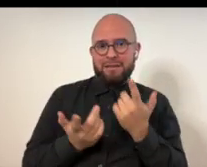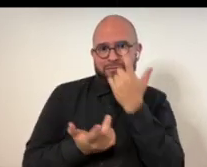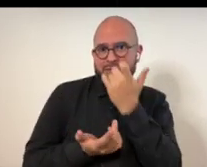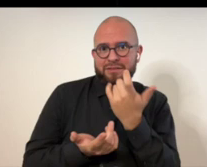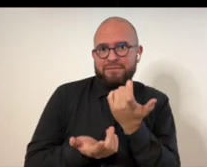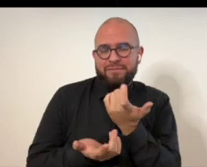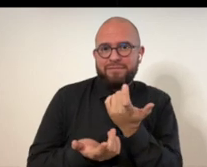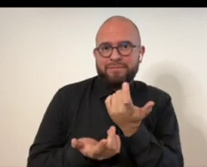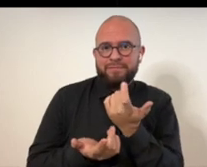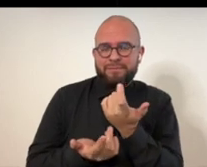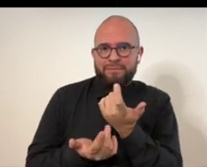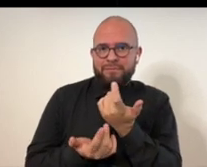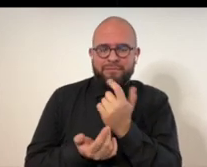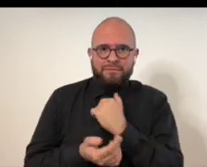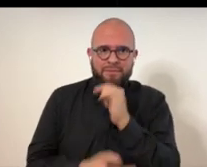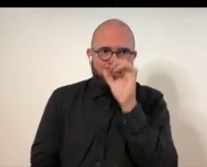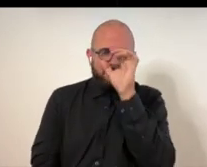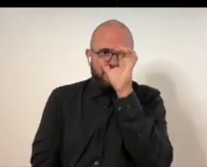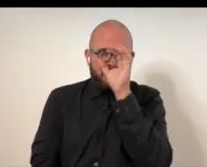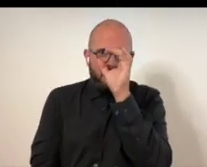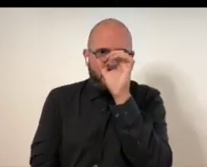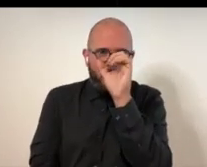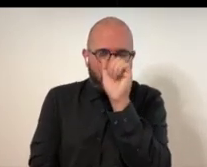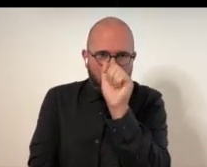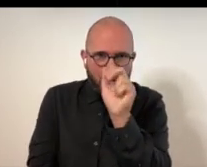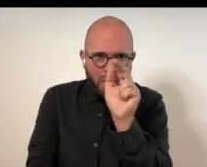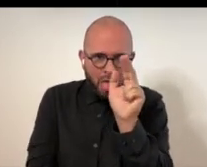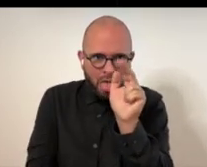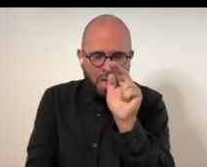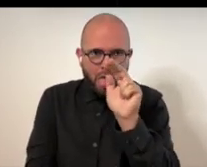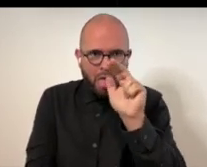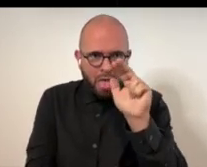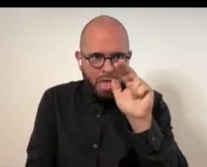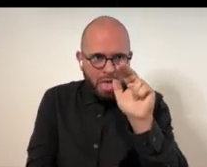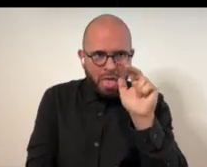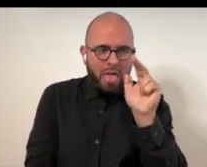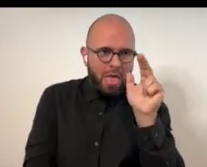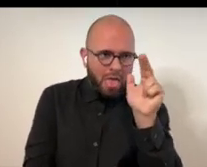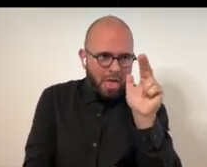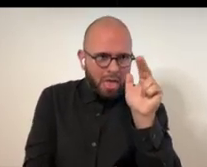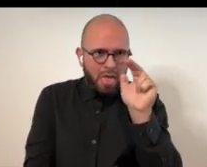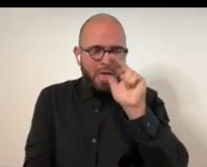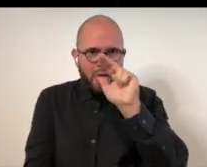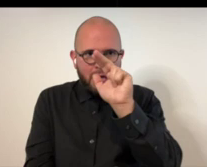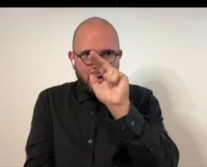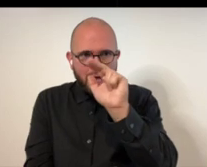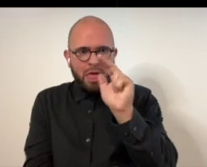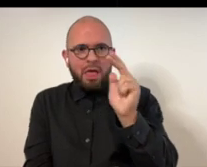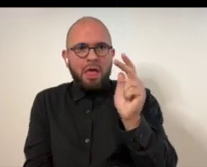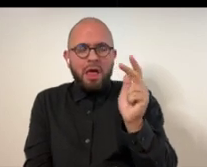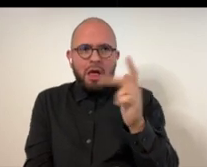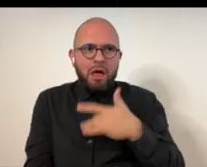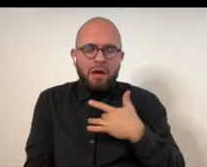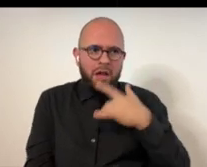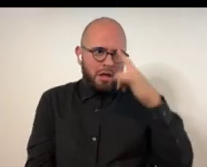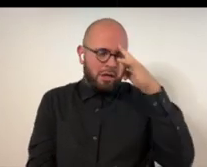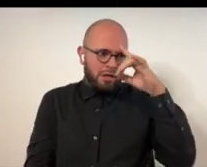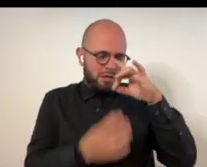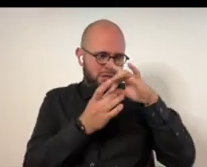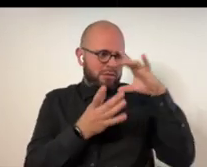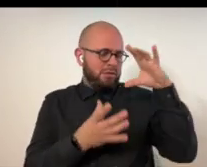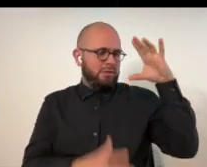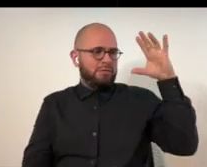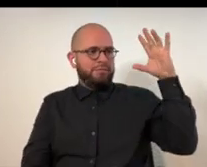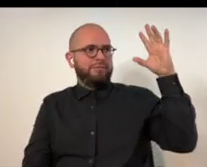from pain also, you know, just getting lost in the little brush strokes is